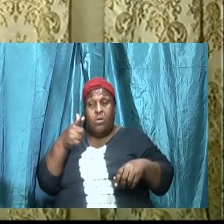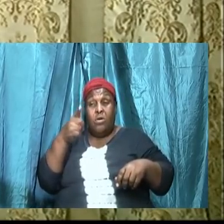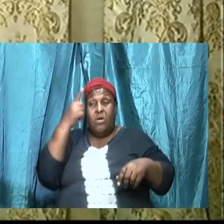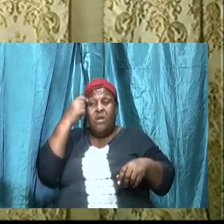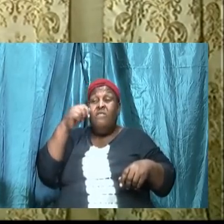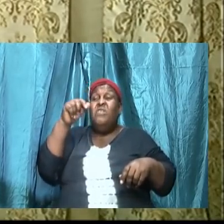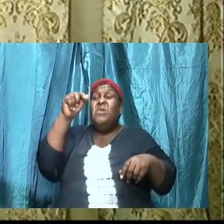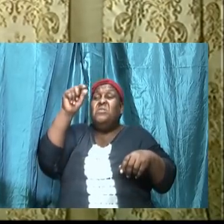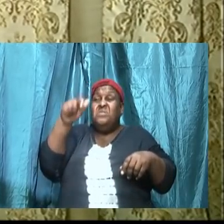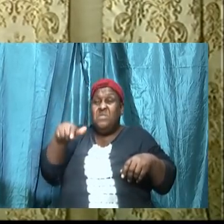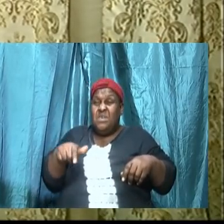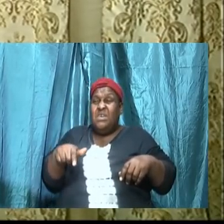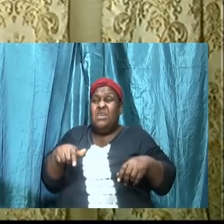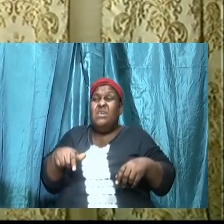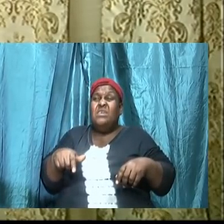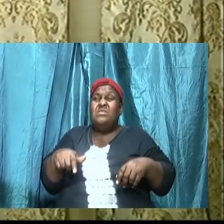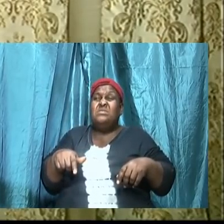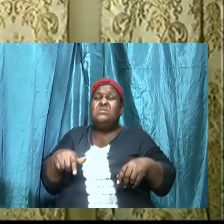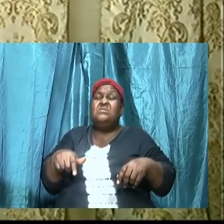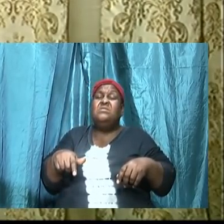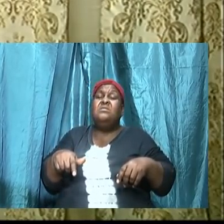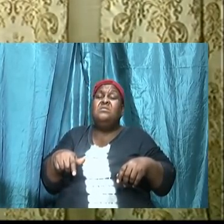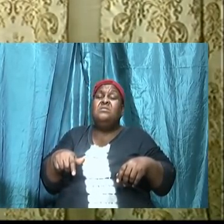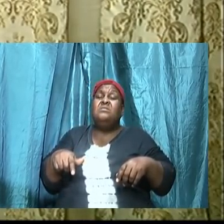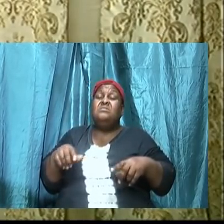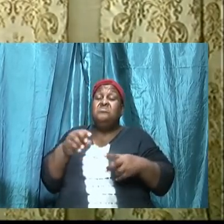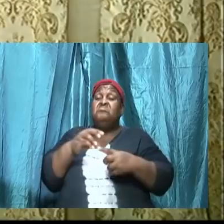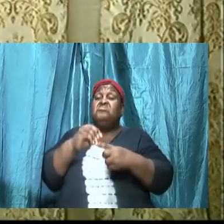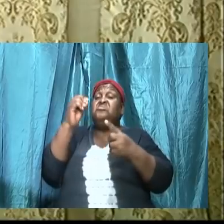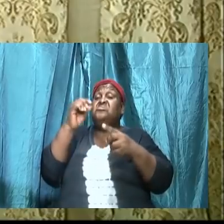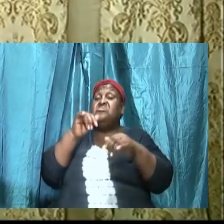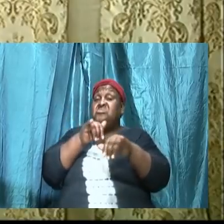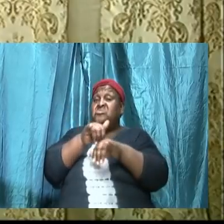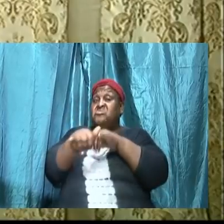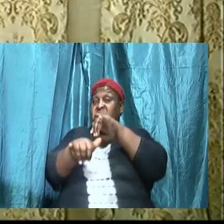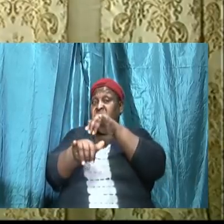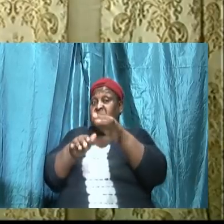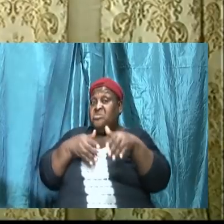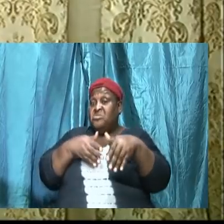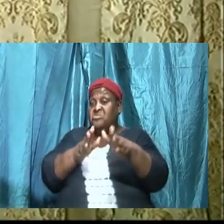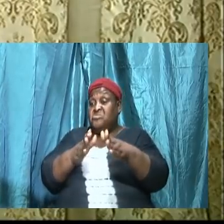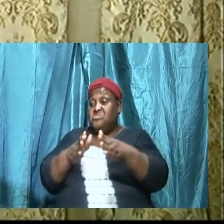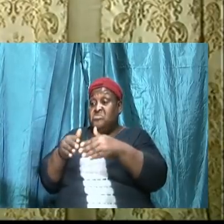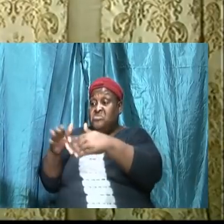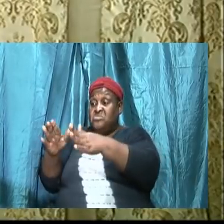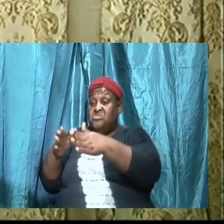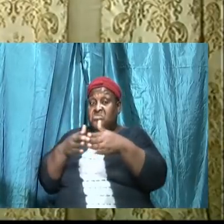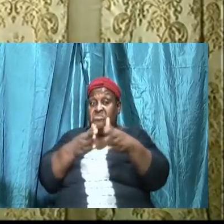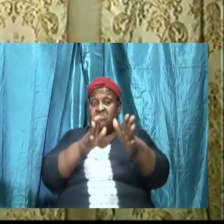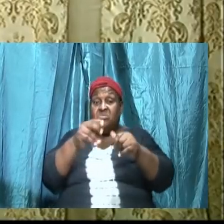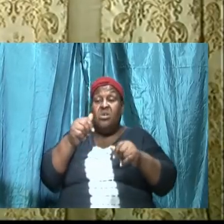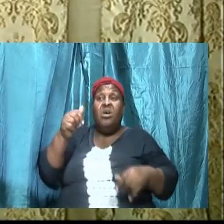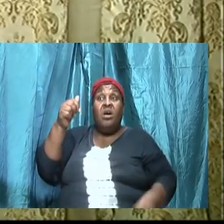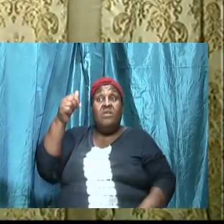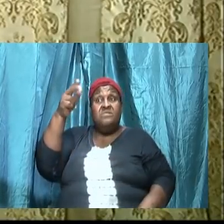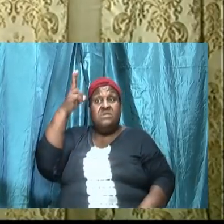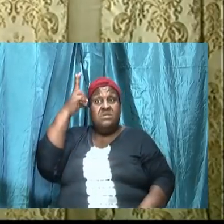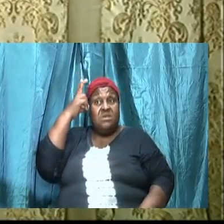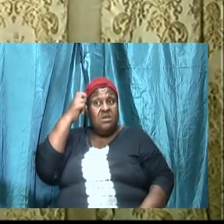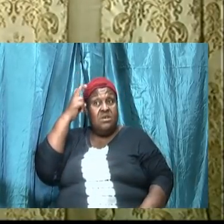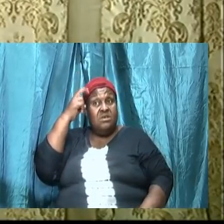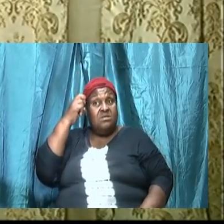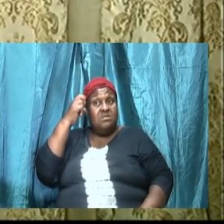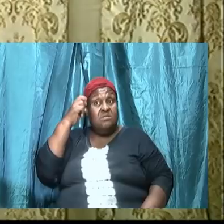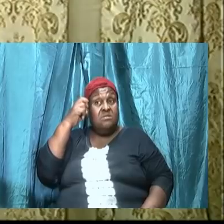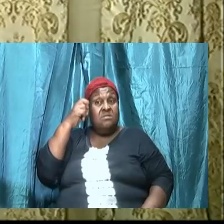particular attack and strategy of Satan. He is out